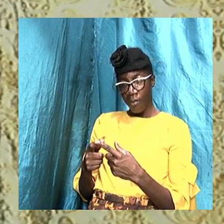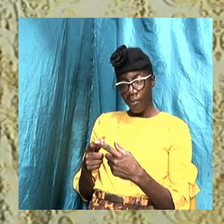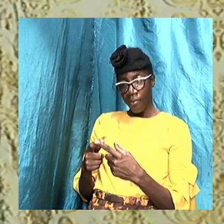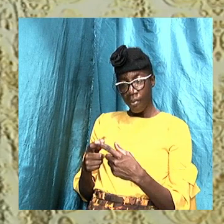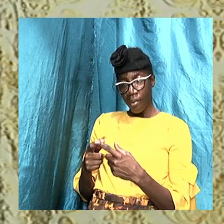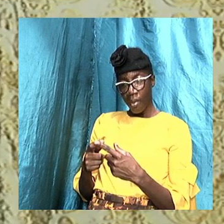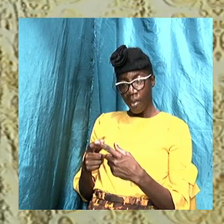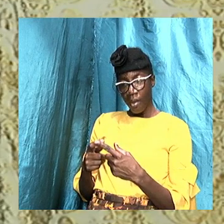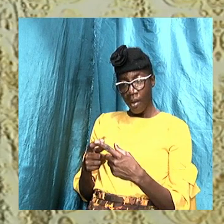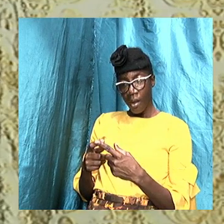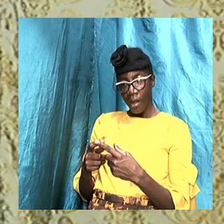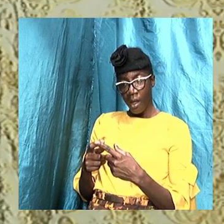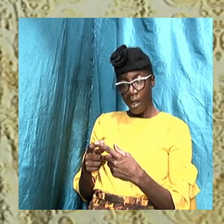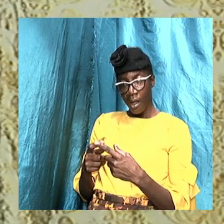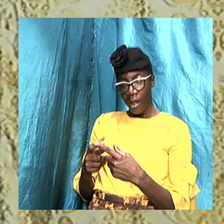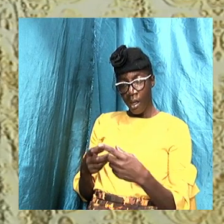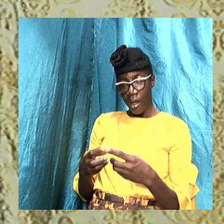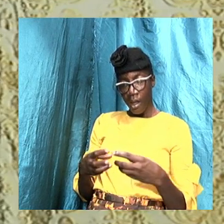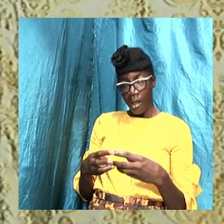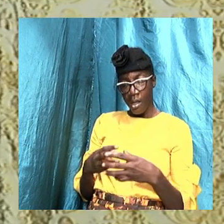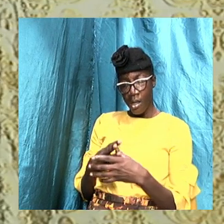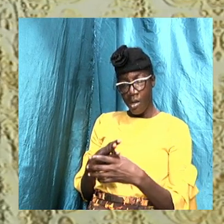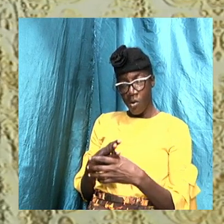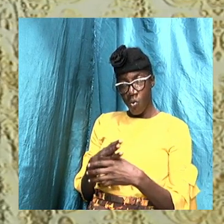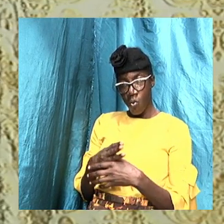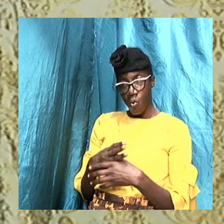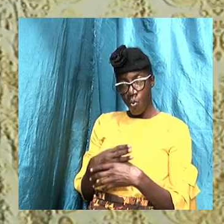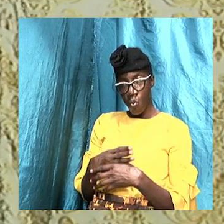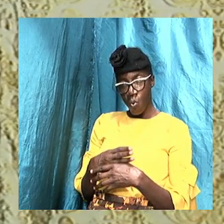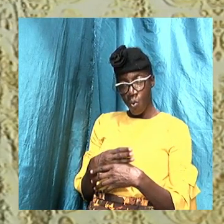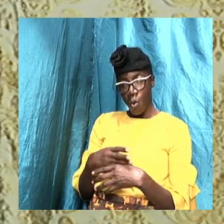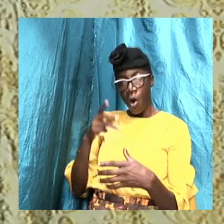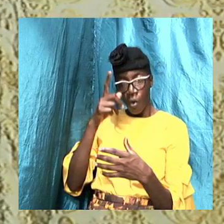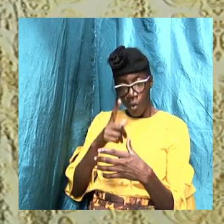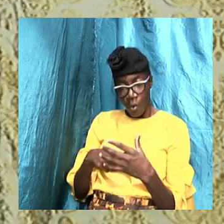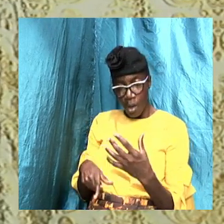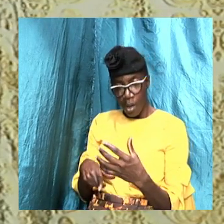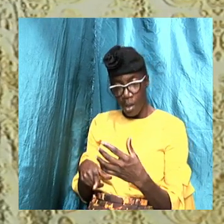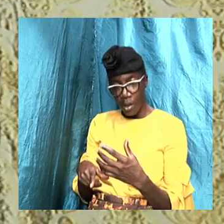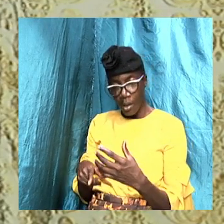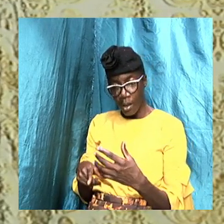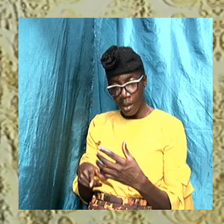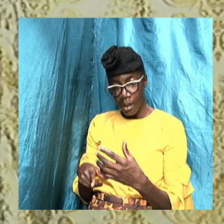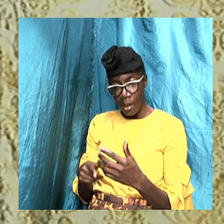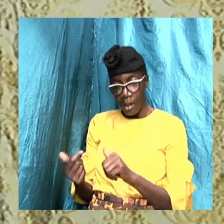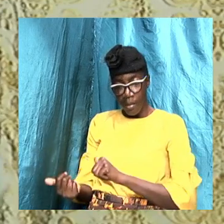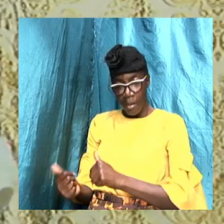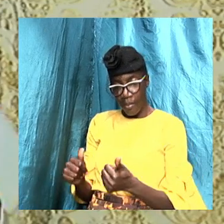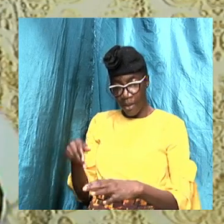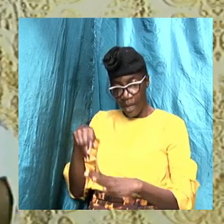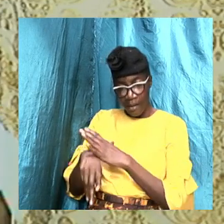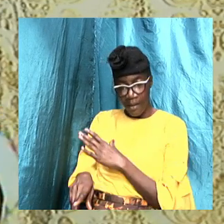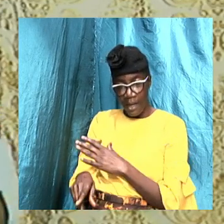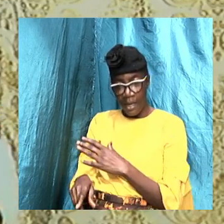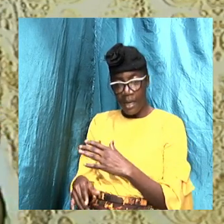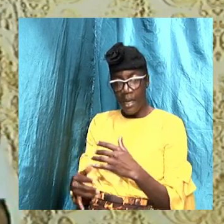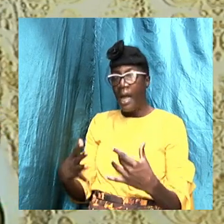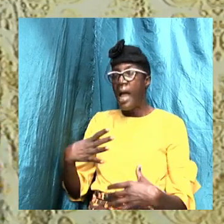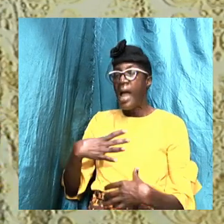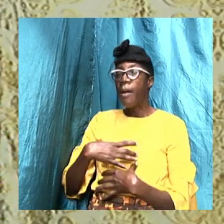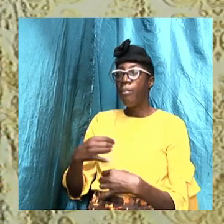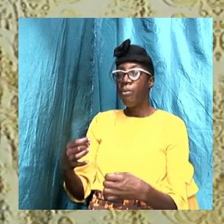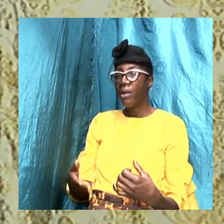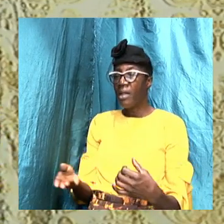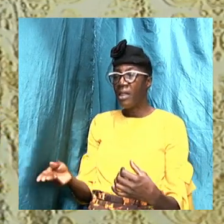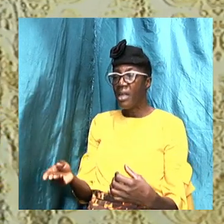there are many other things that we could mention about baptism. But we're just sticking to the most important things. Because we really want to get down